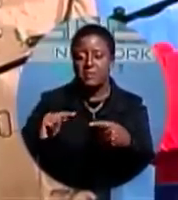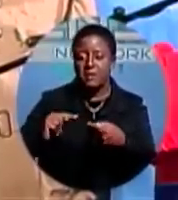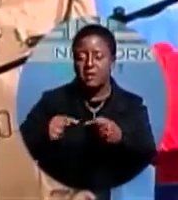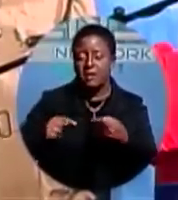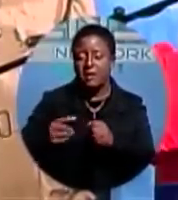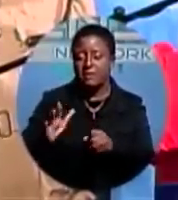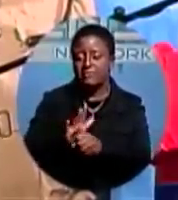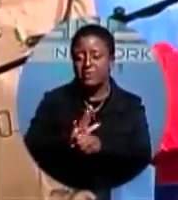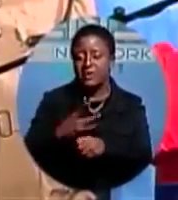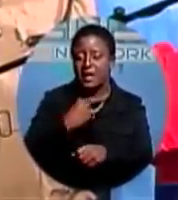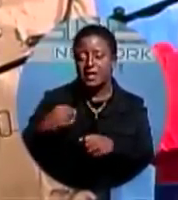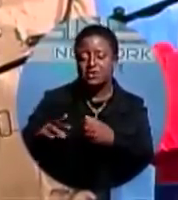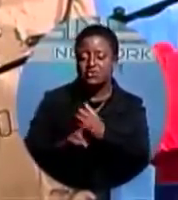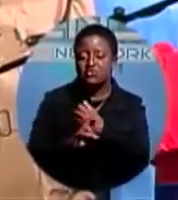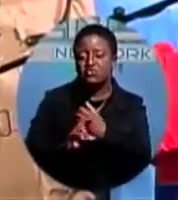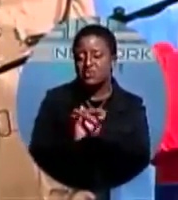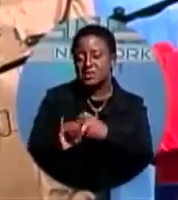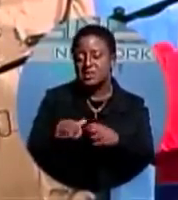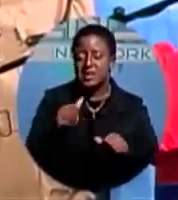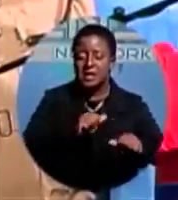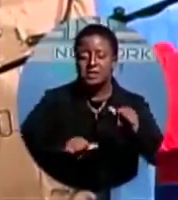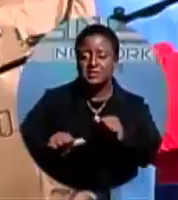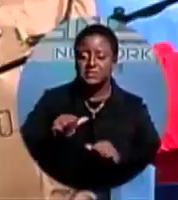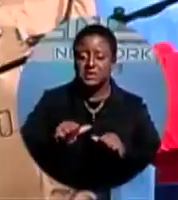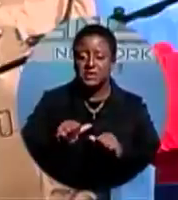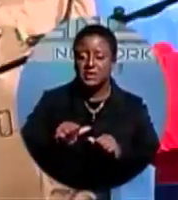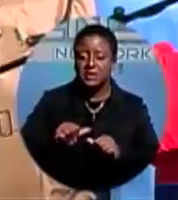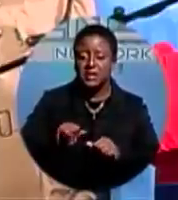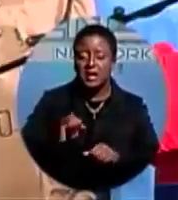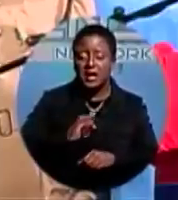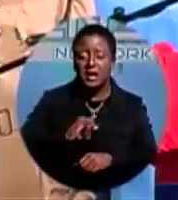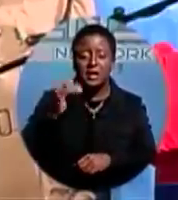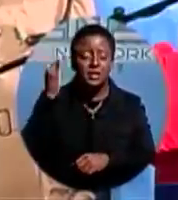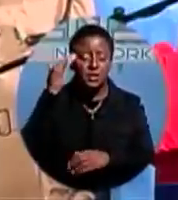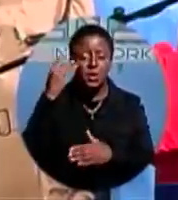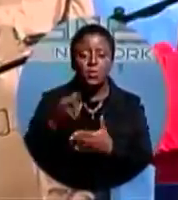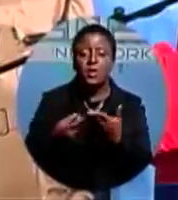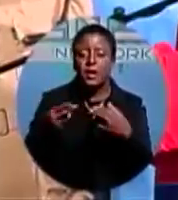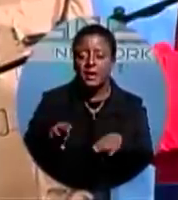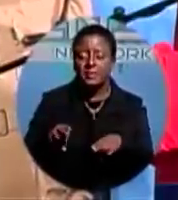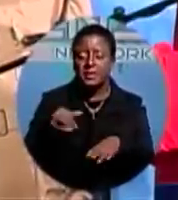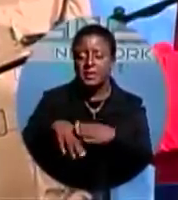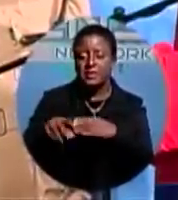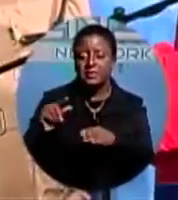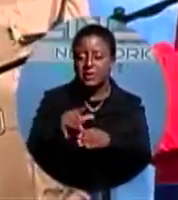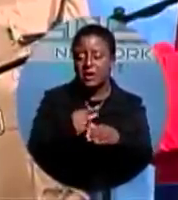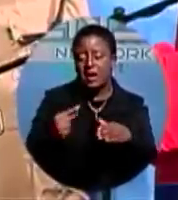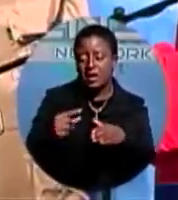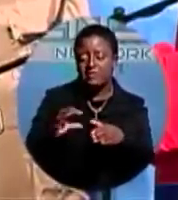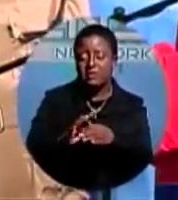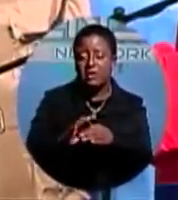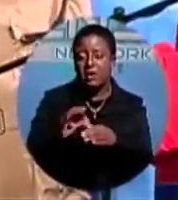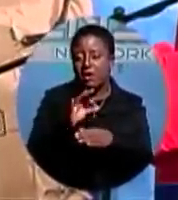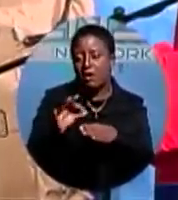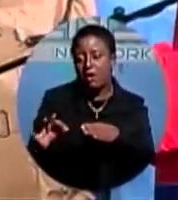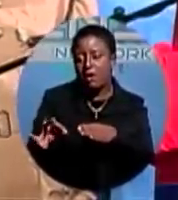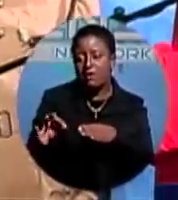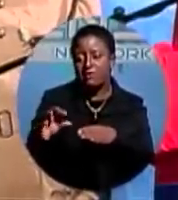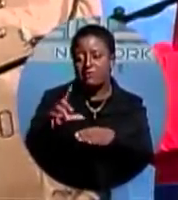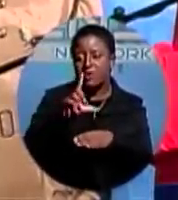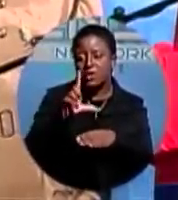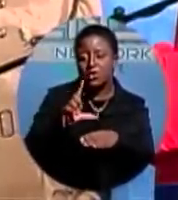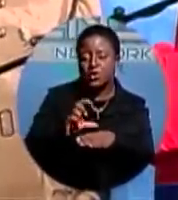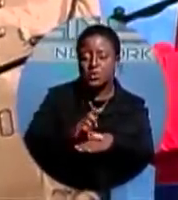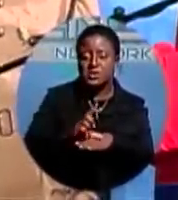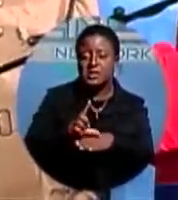and in our waters. I am not unmindful of what happened in the Gulf off the coast of Louisiana just two years ago. Mr. Ingram